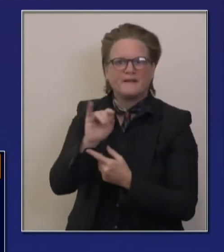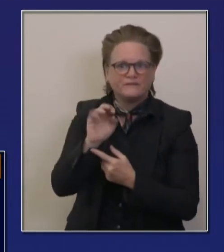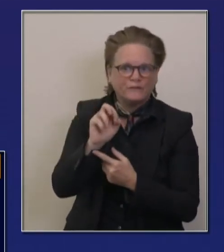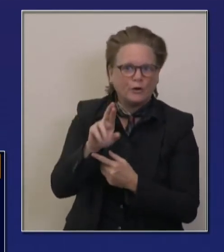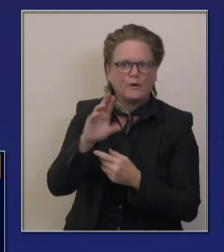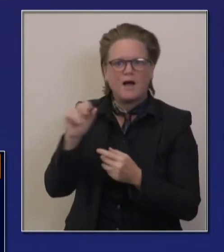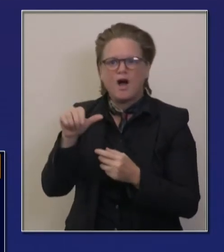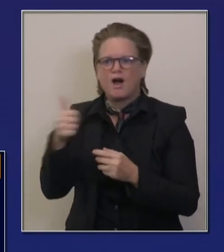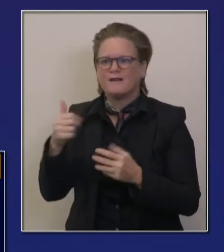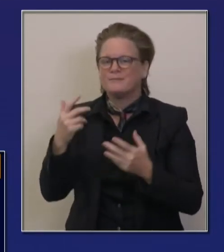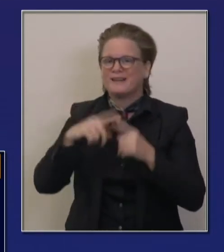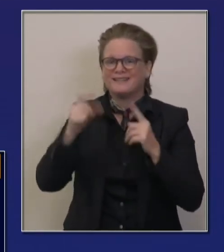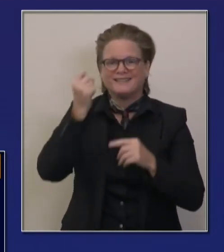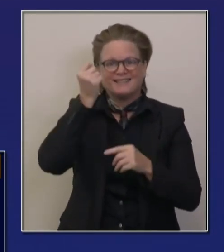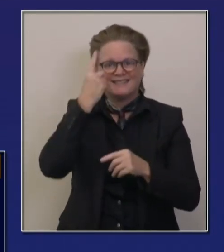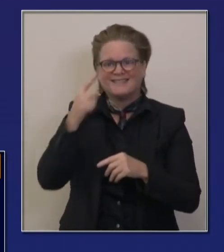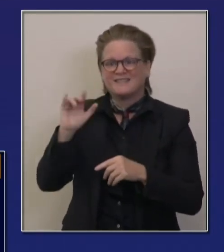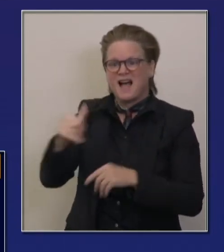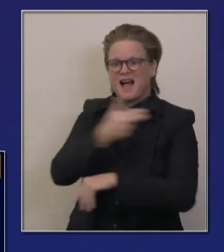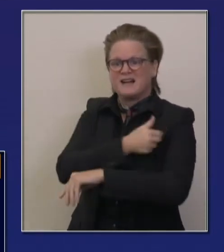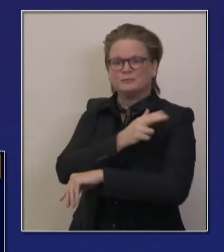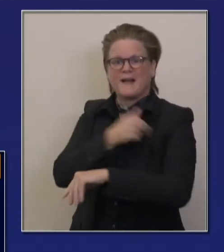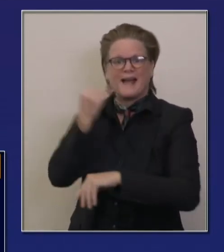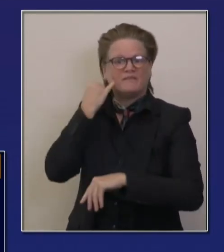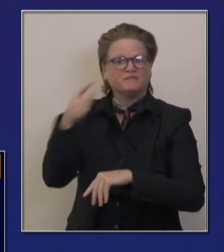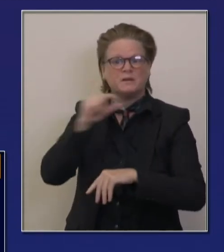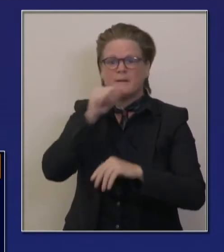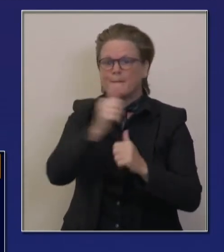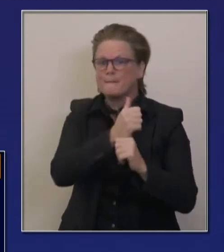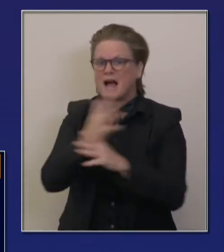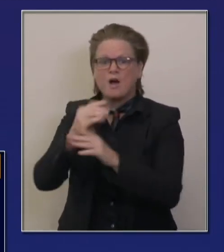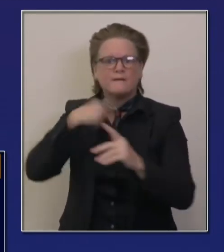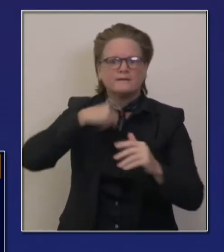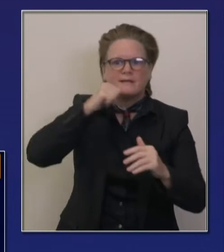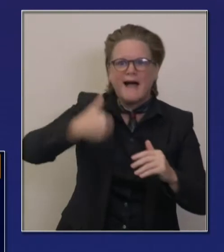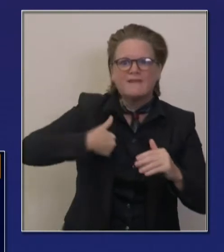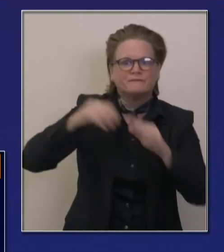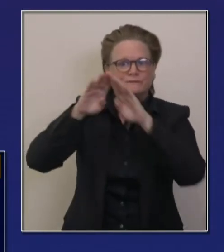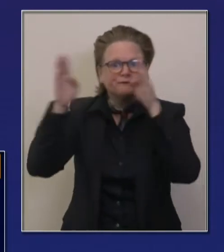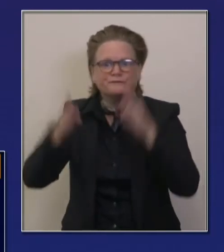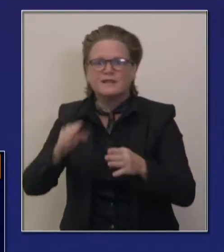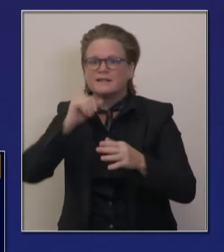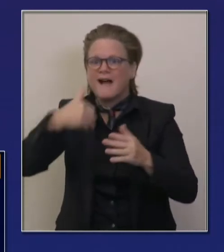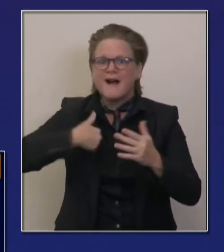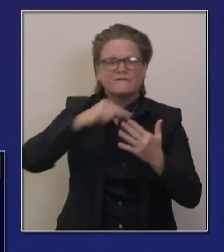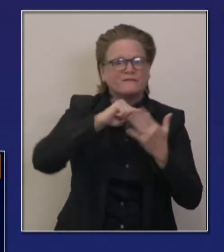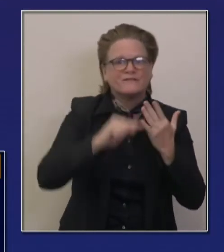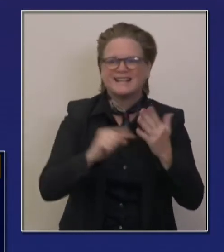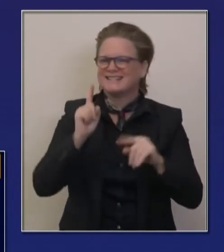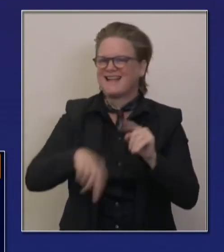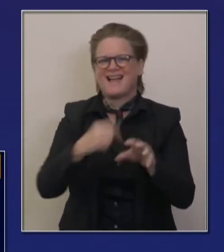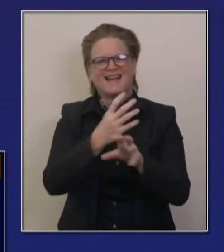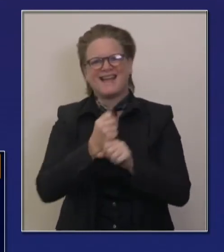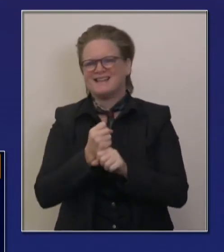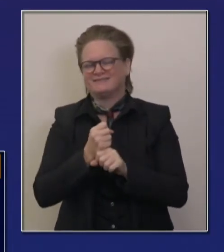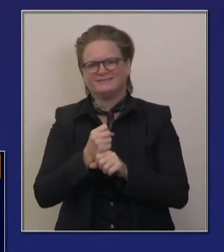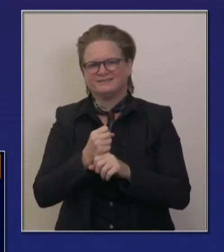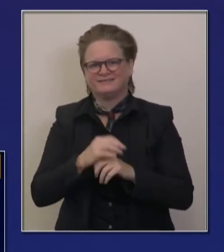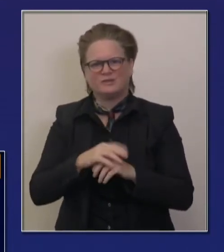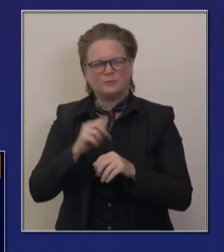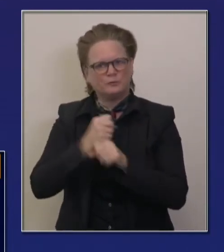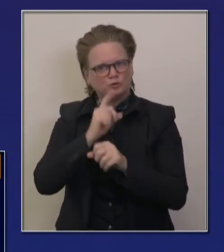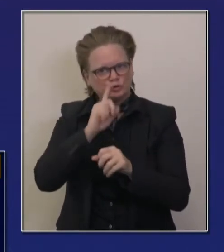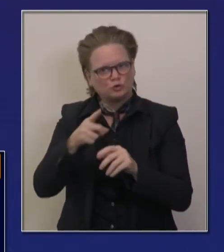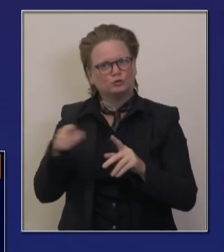distribute throughout the state of California, just as a redundancy measure to provide for more confidence